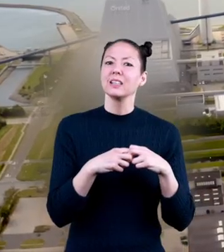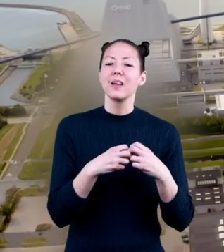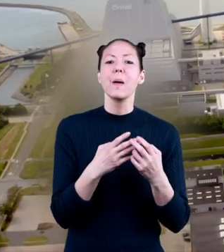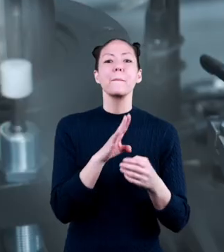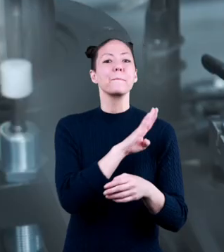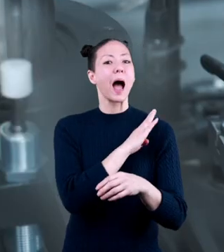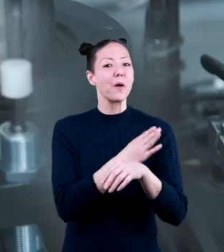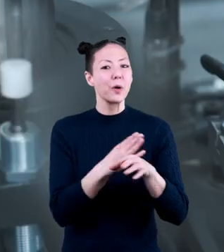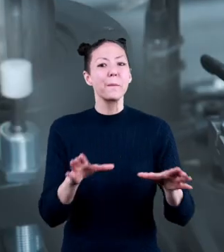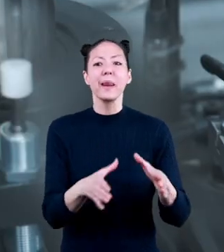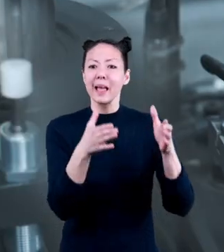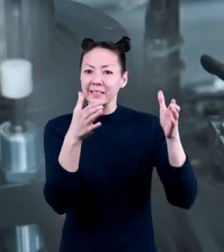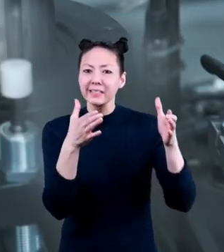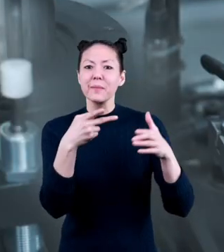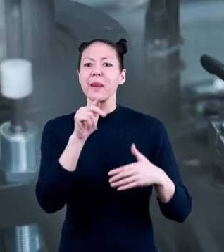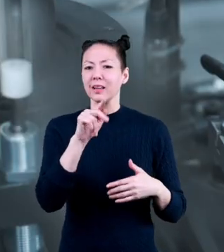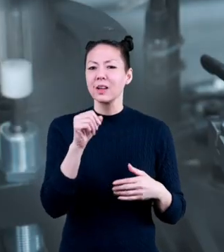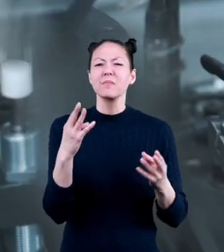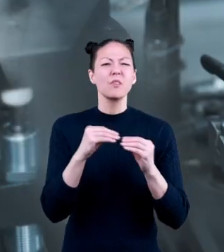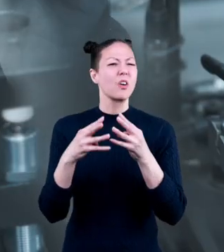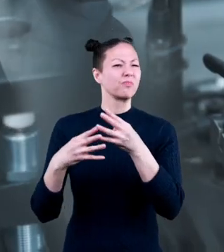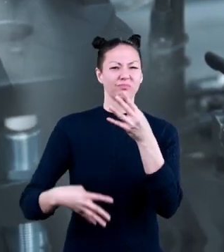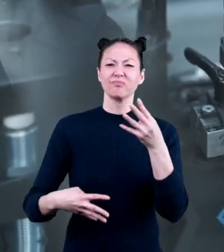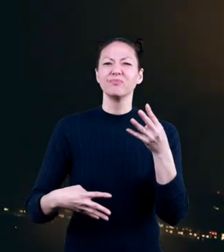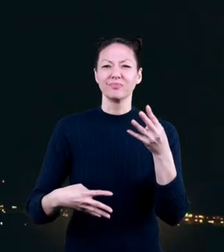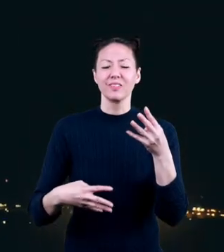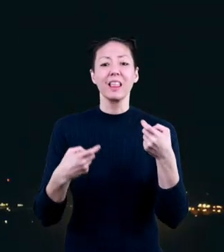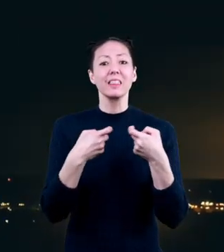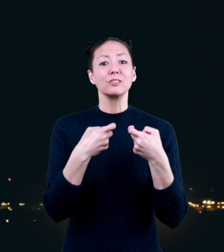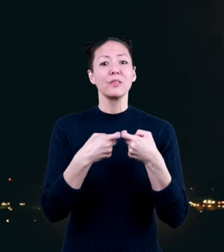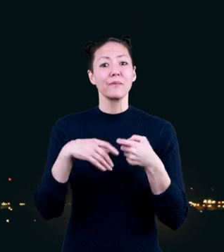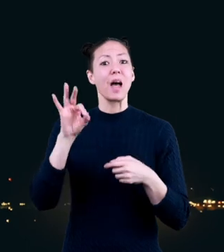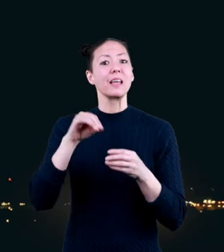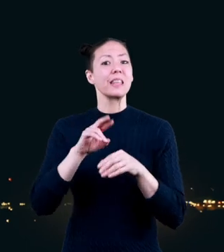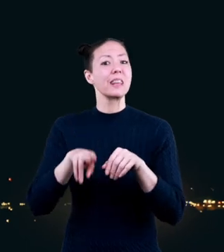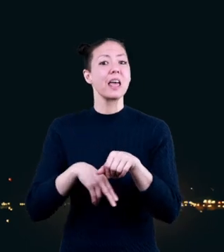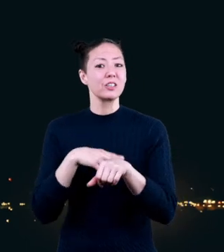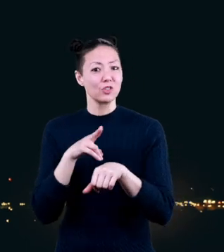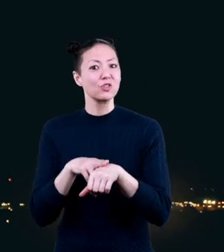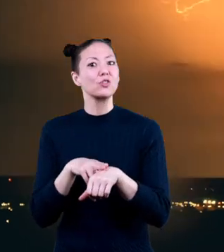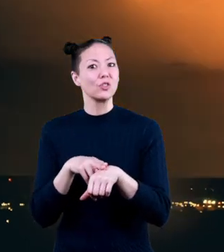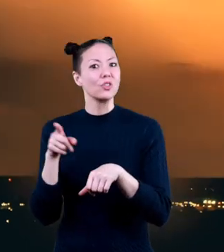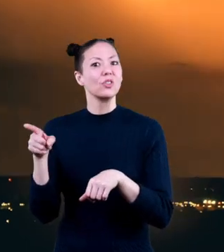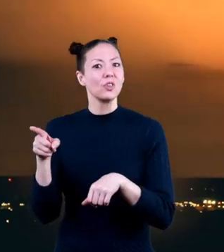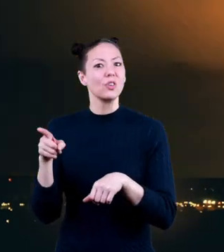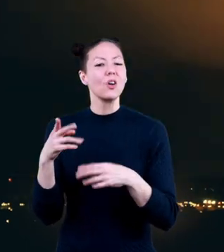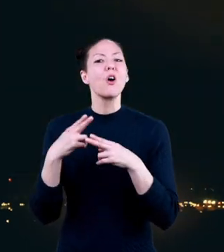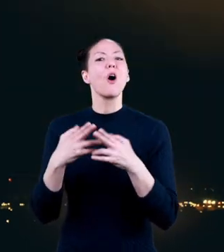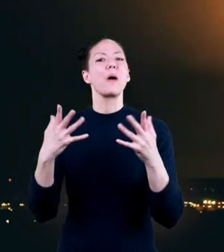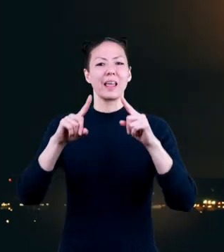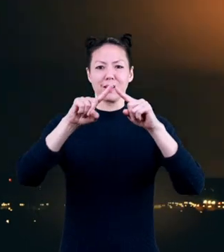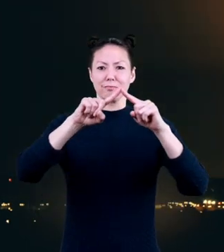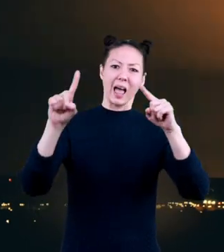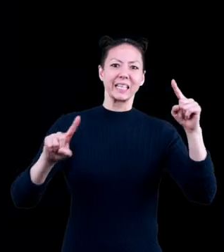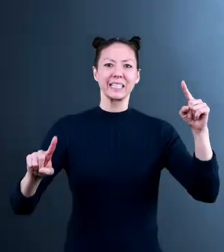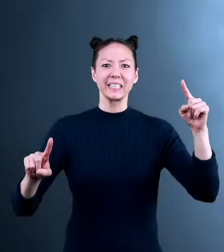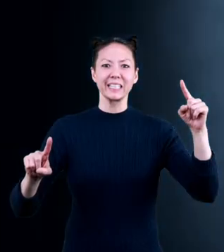plants, and more. Electricity found in nature is called lightning.